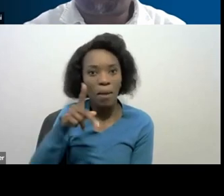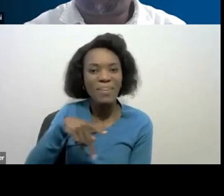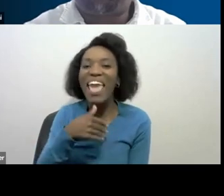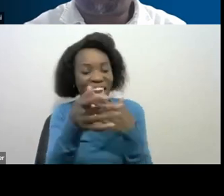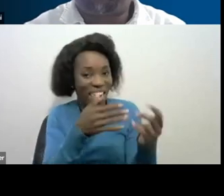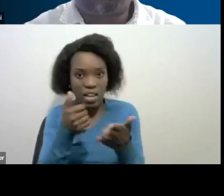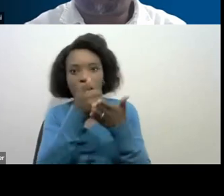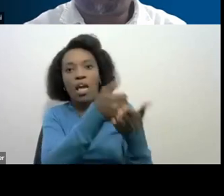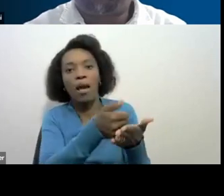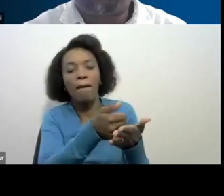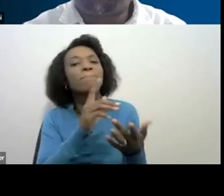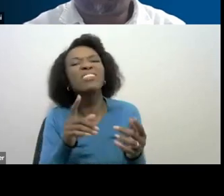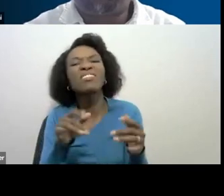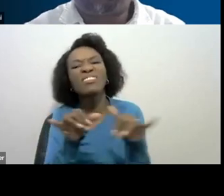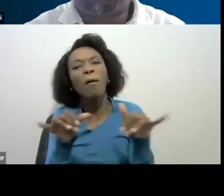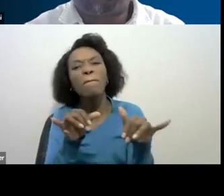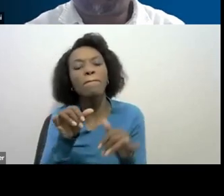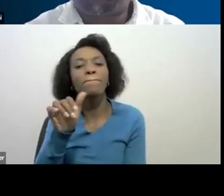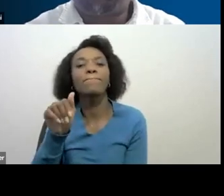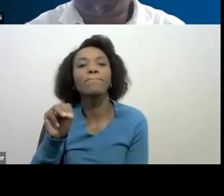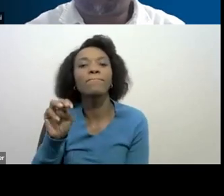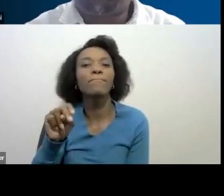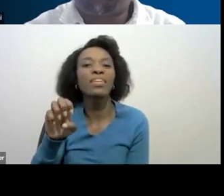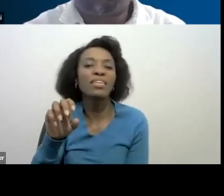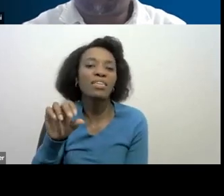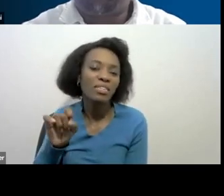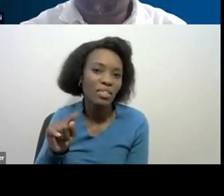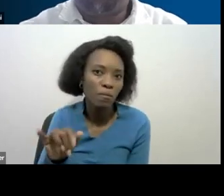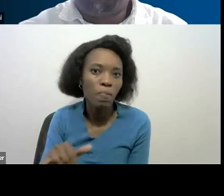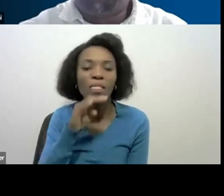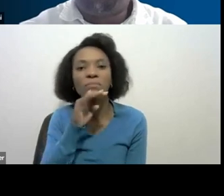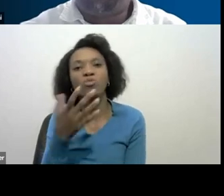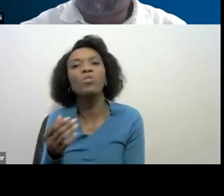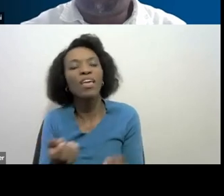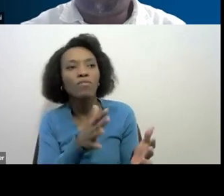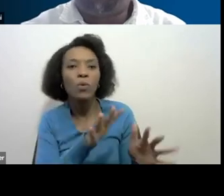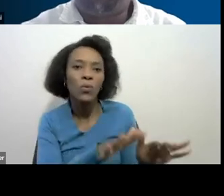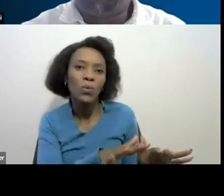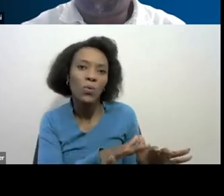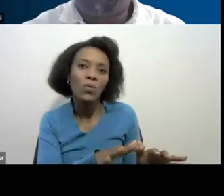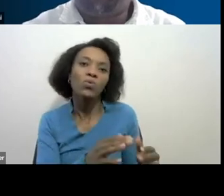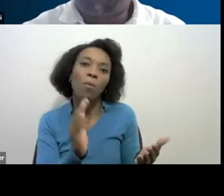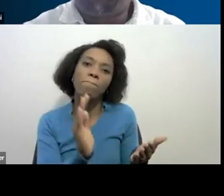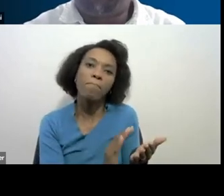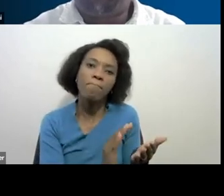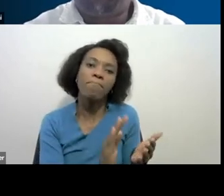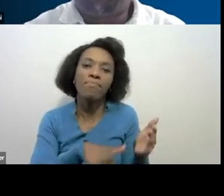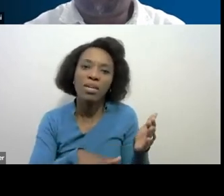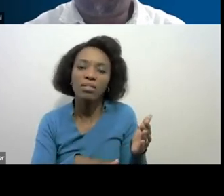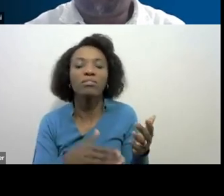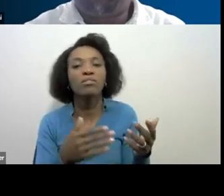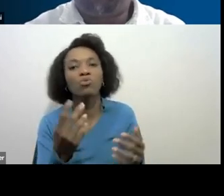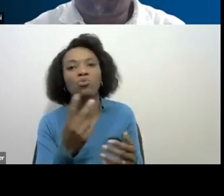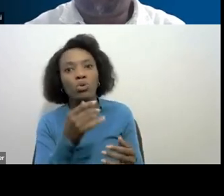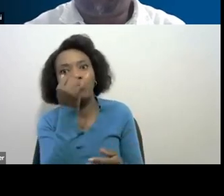amnesty, who will still grant relief on your penalties, who will still grant relief in so far as criminal prosecution